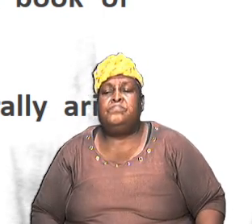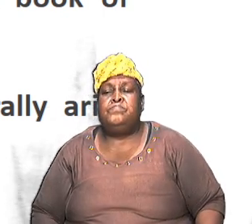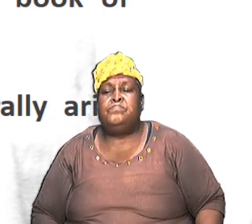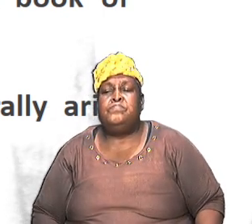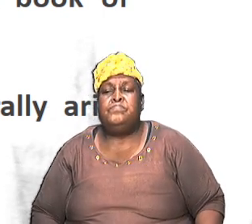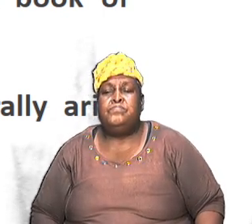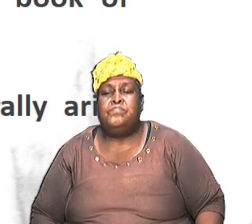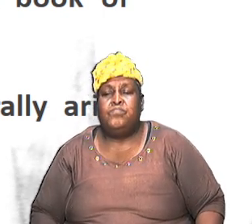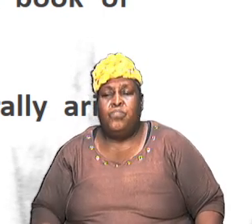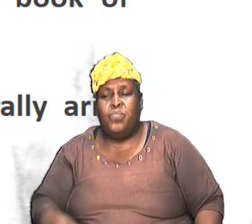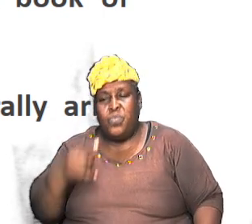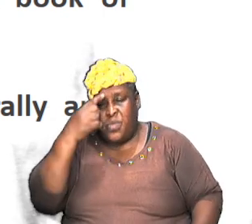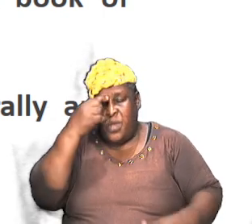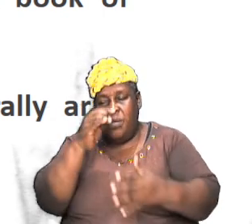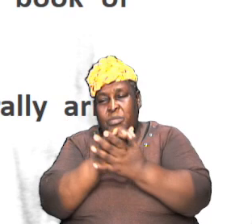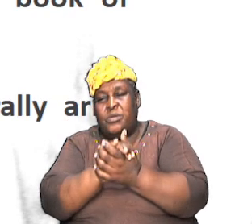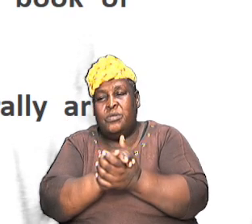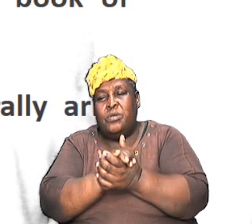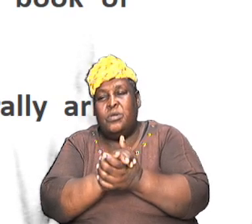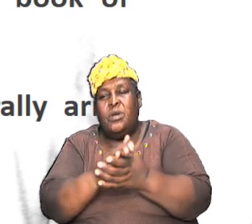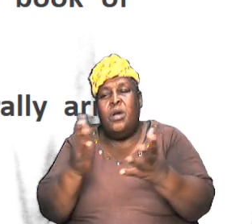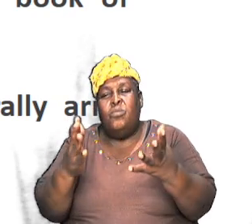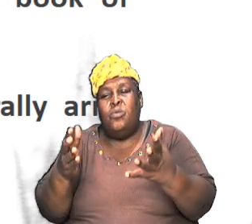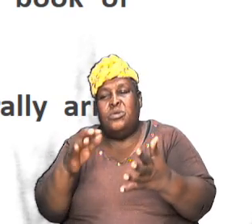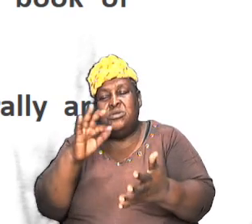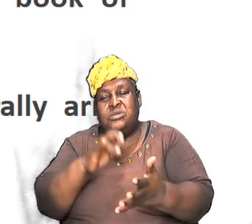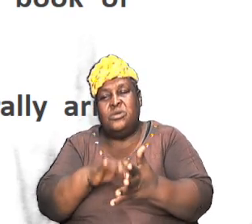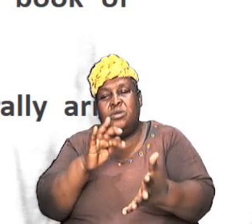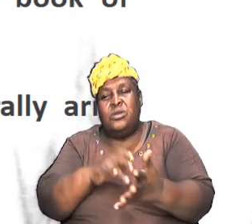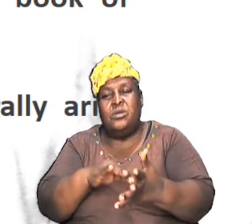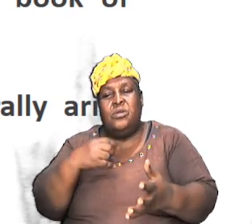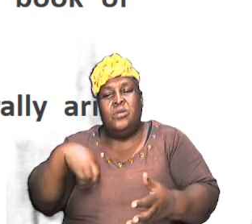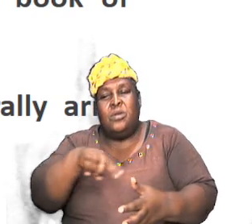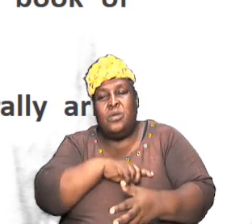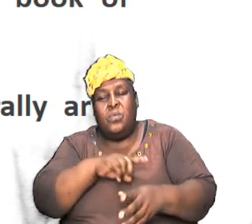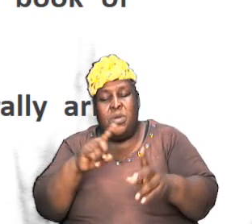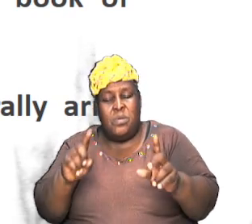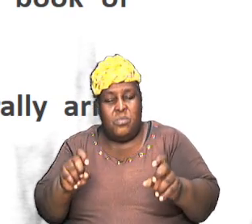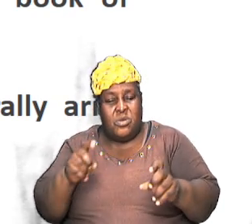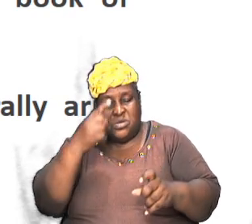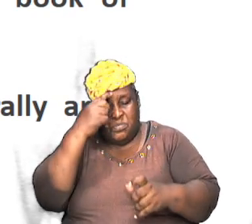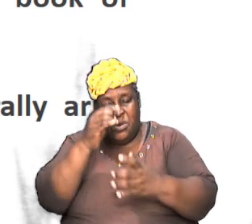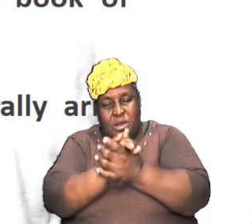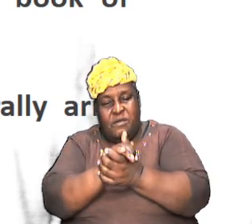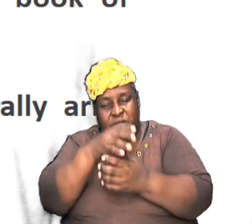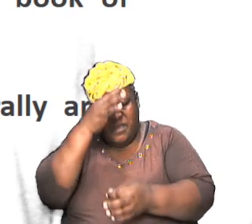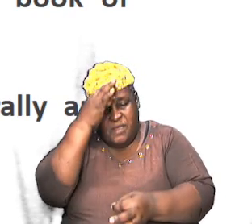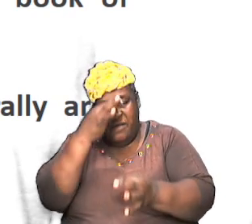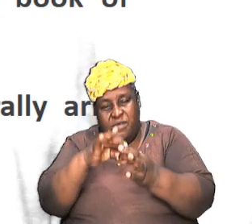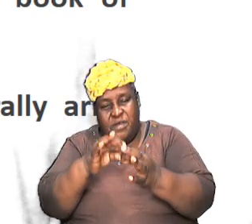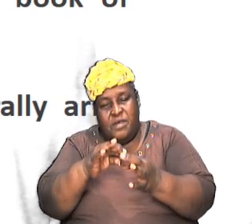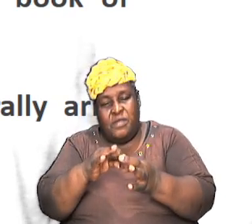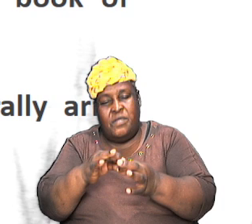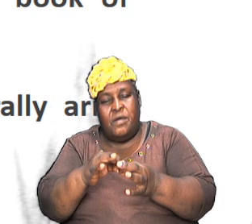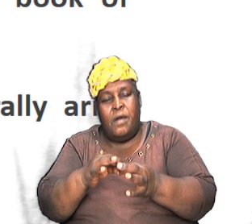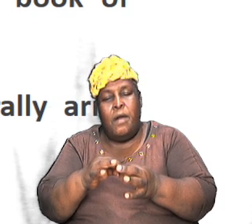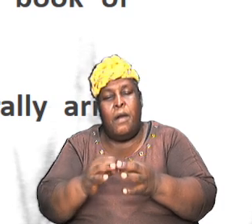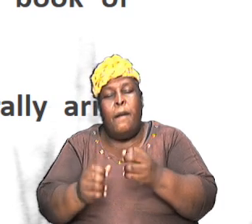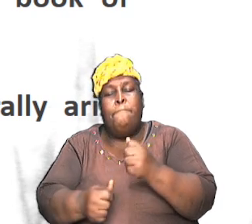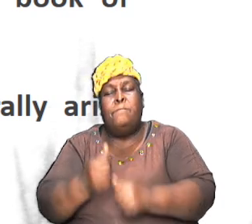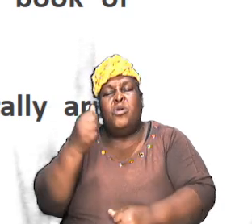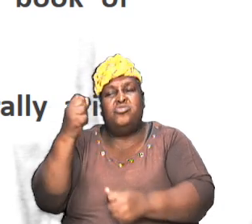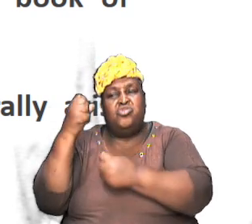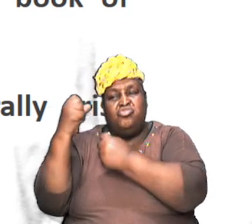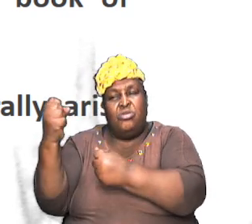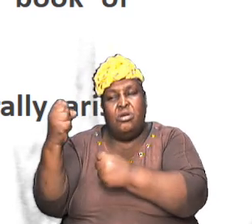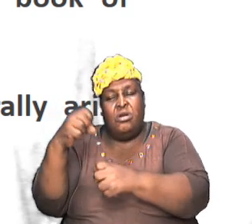I believe based on what we have gone through we should be living with our faith much stronger in the book